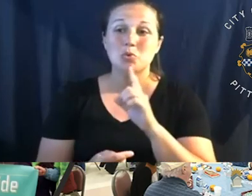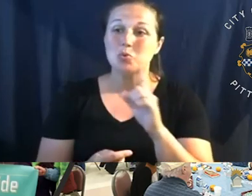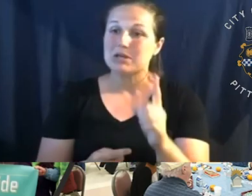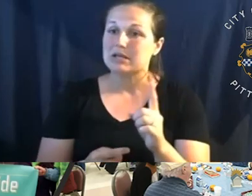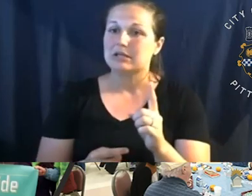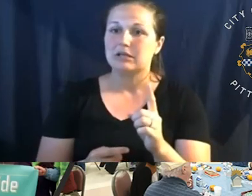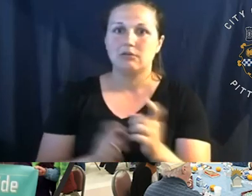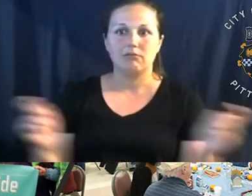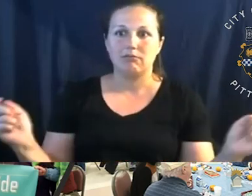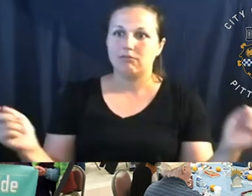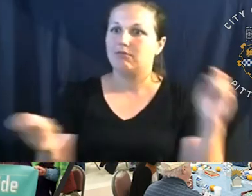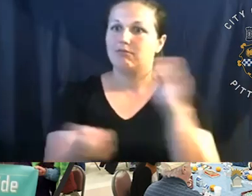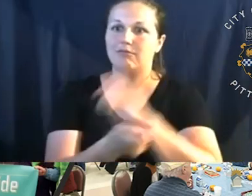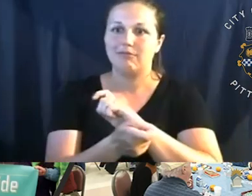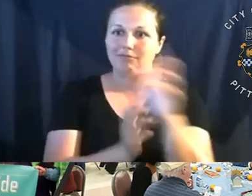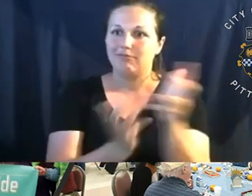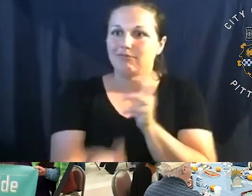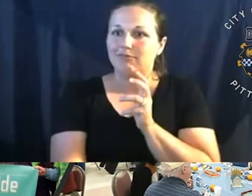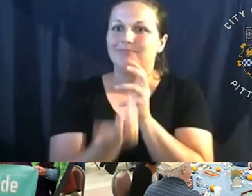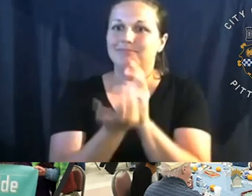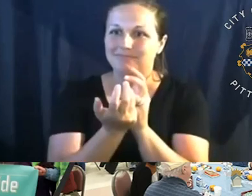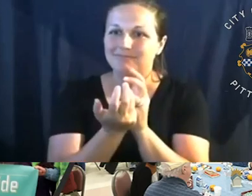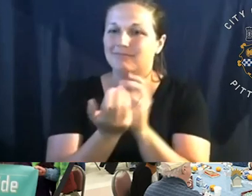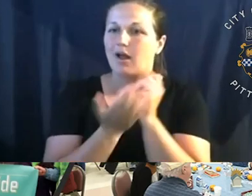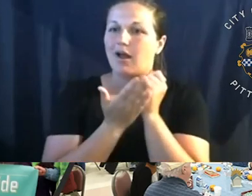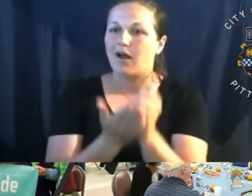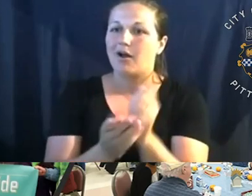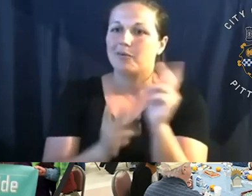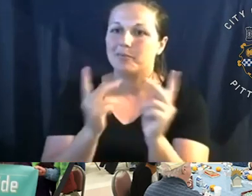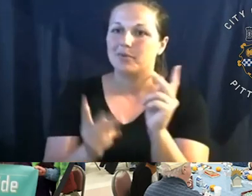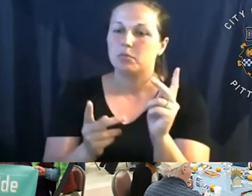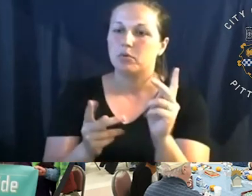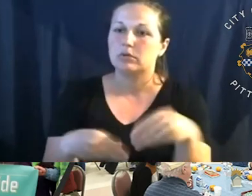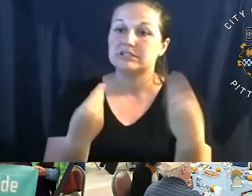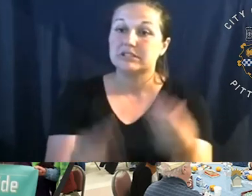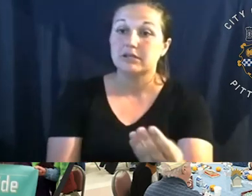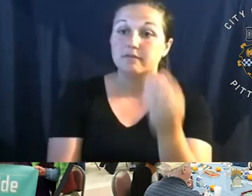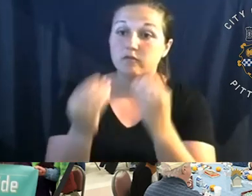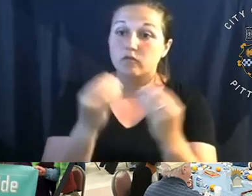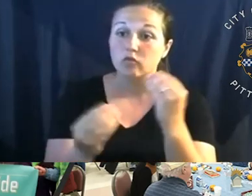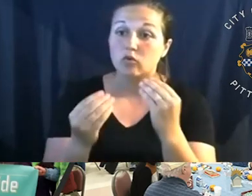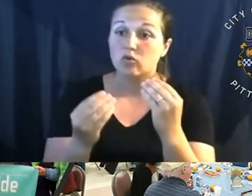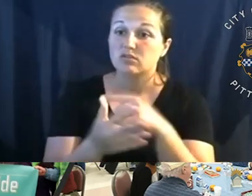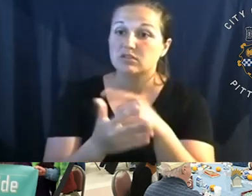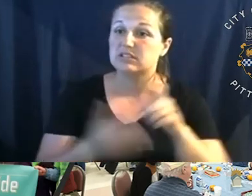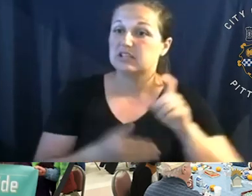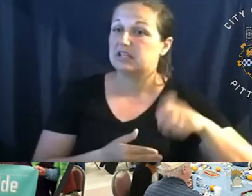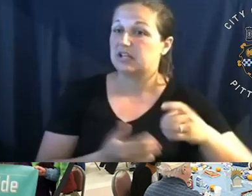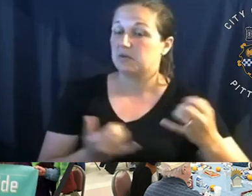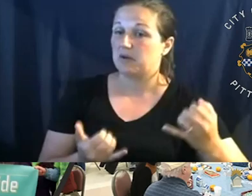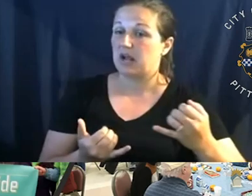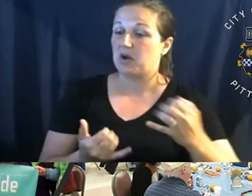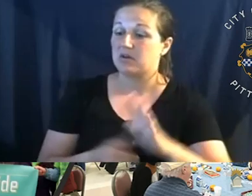meals into, um, those that are less fortunate. And I think what they're, the work that they've done in this crisis is,